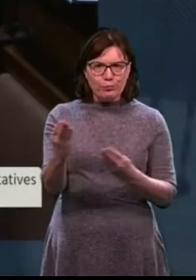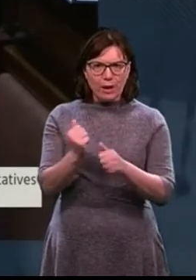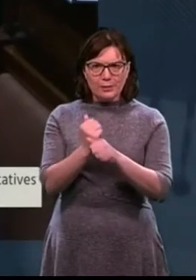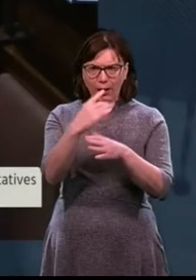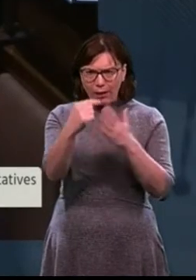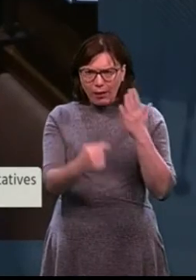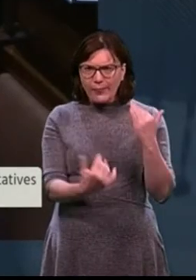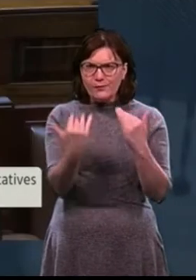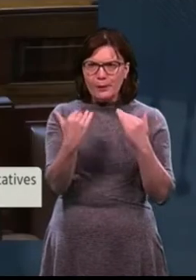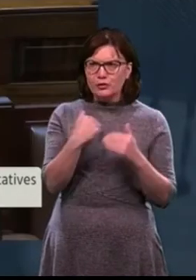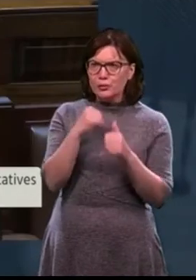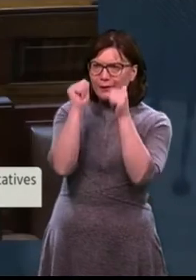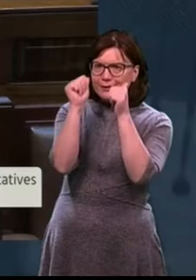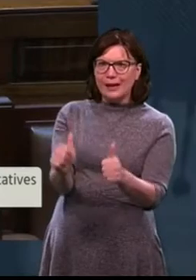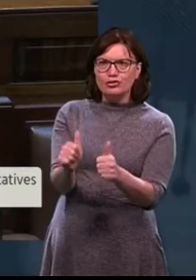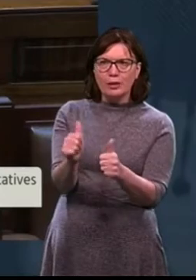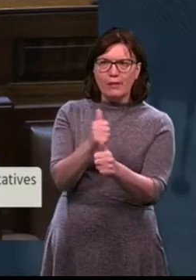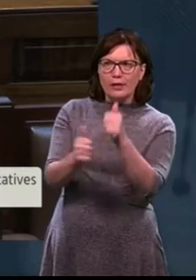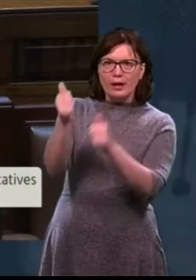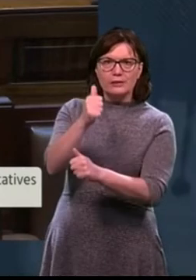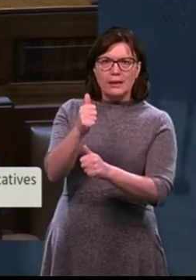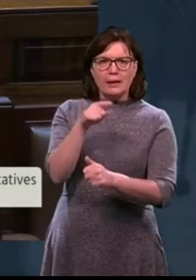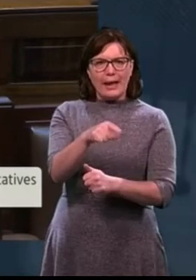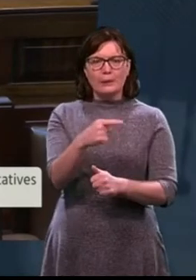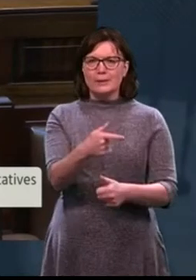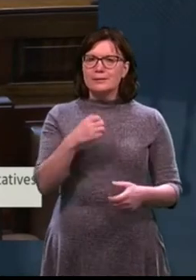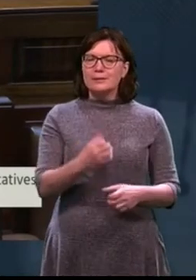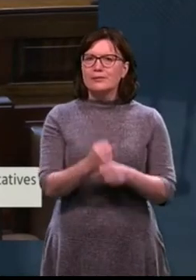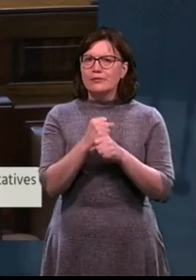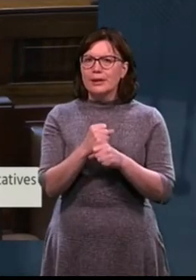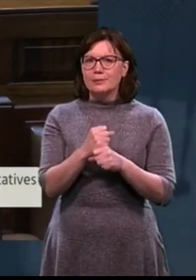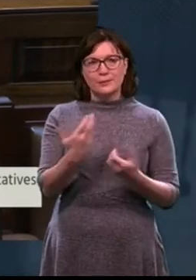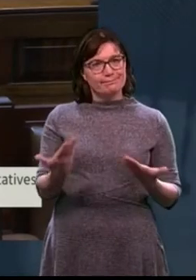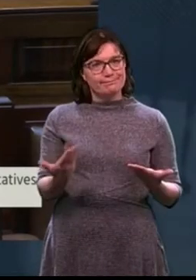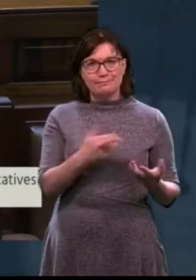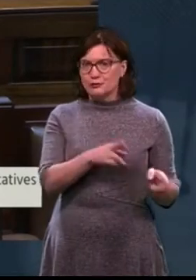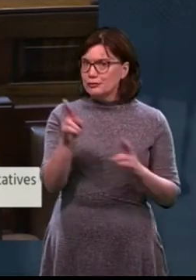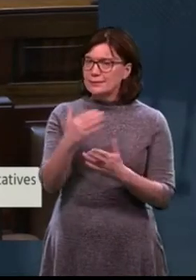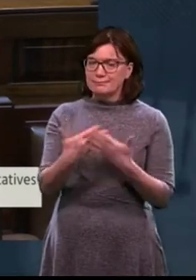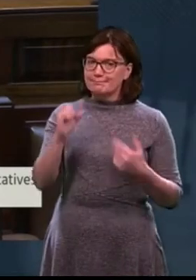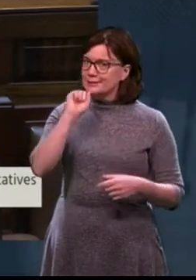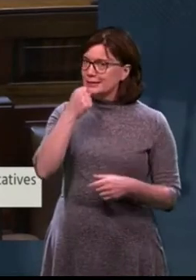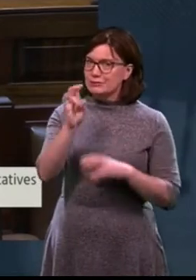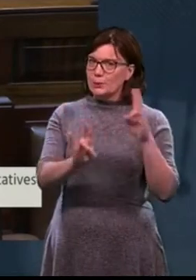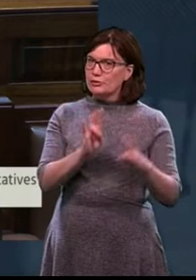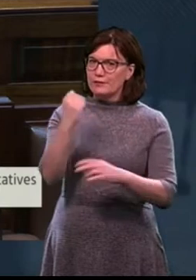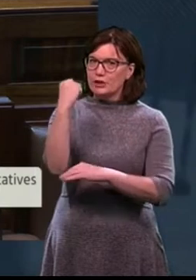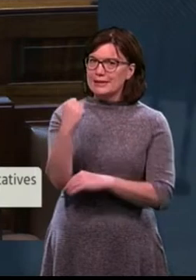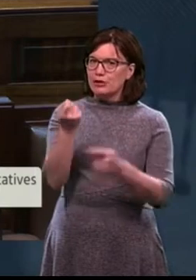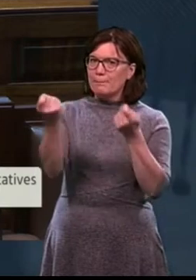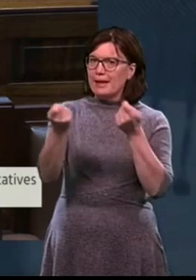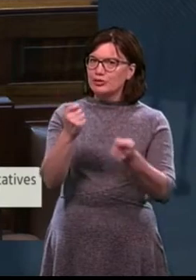about the treatment of whistleblowers. This raises, of course, very serious questions for senior management within the